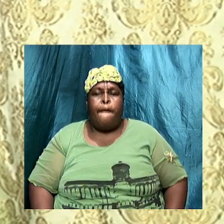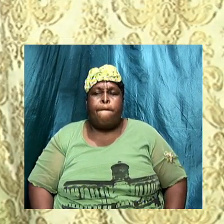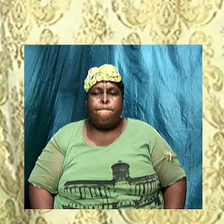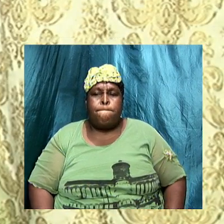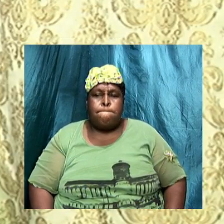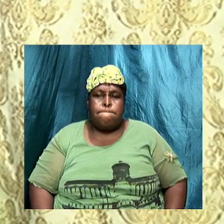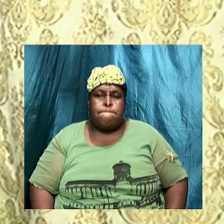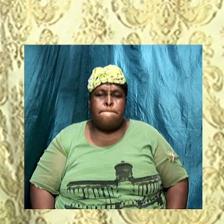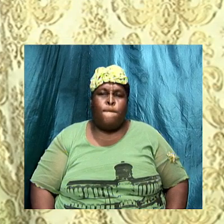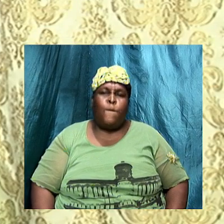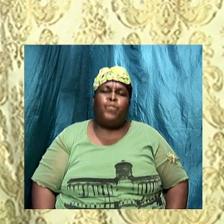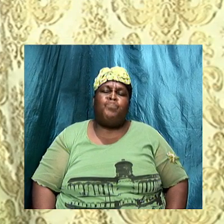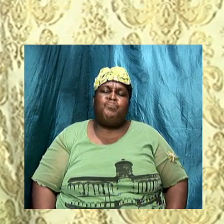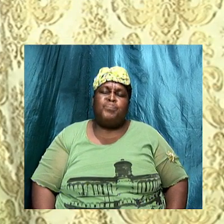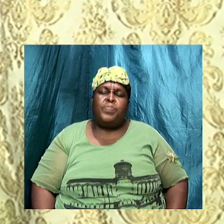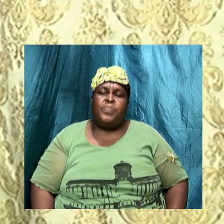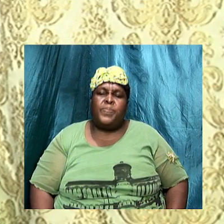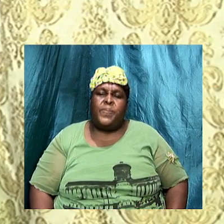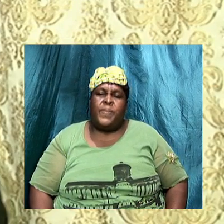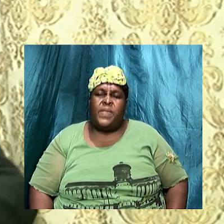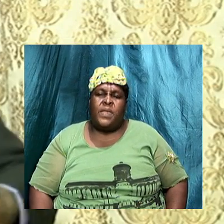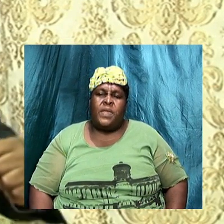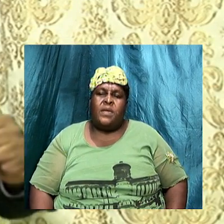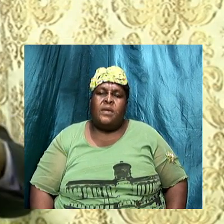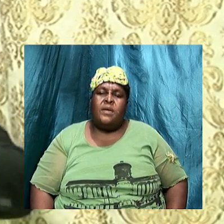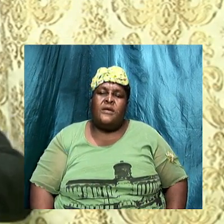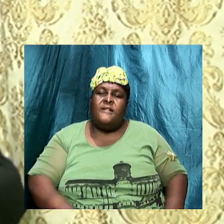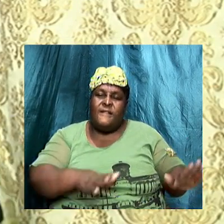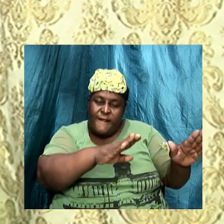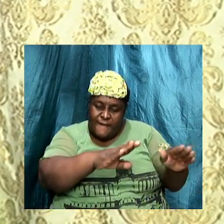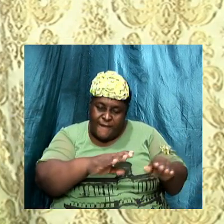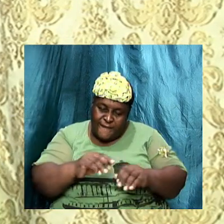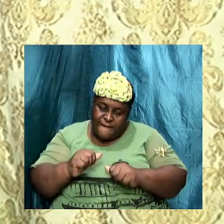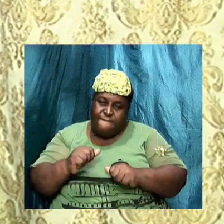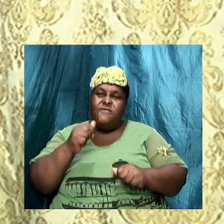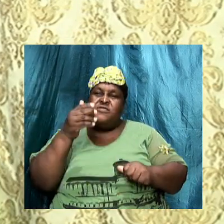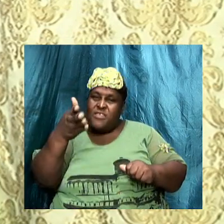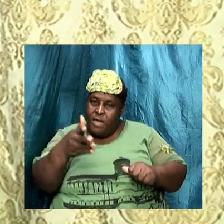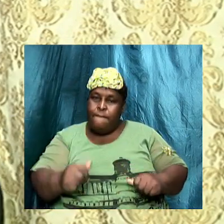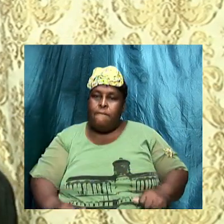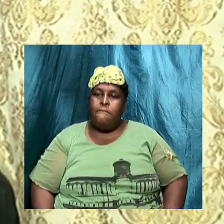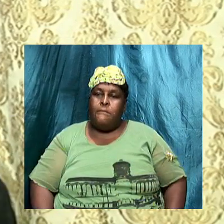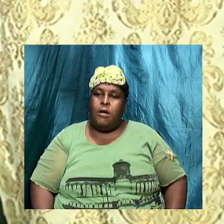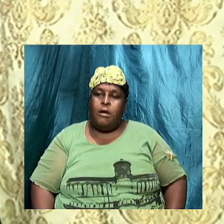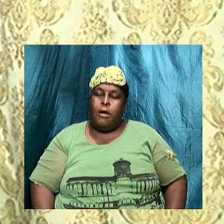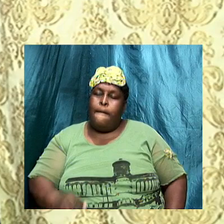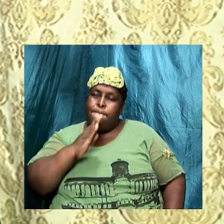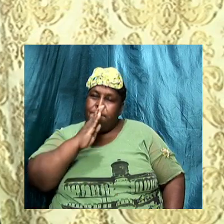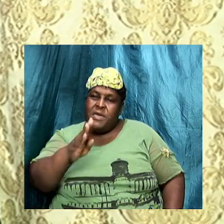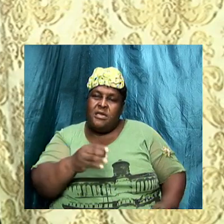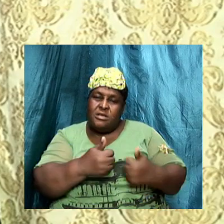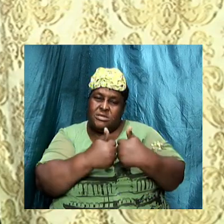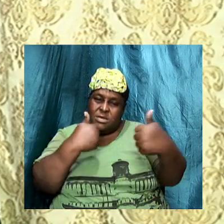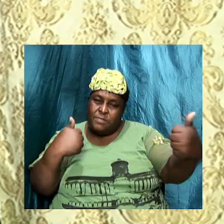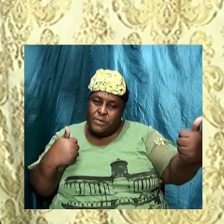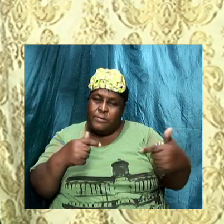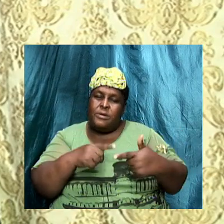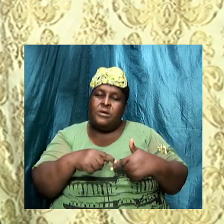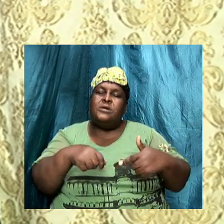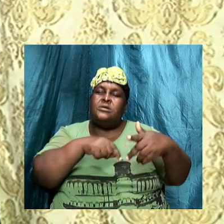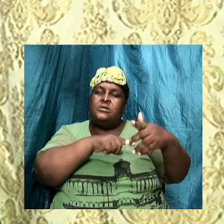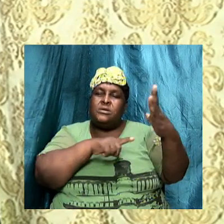verse 17, Therefore, Come out from among them, O God, and be separate, say the Lord.